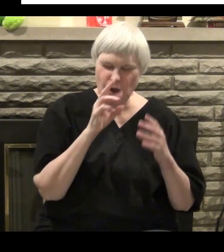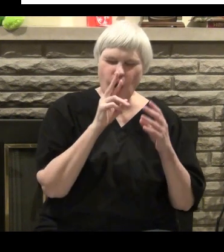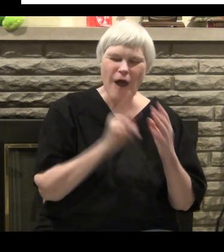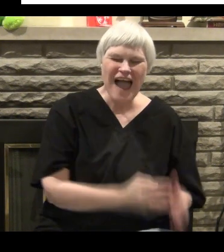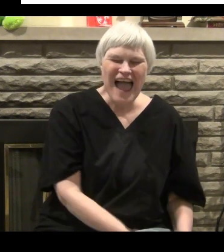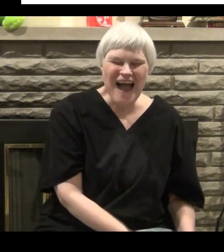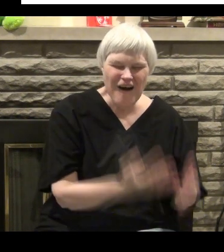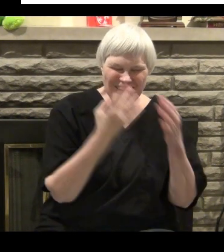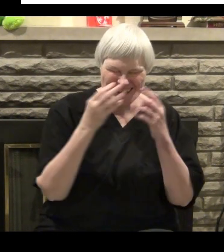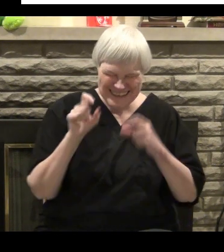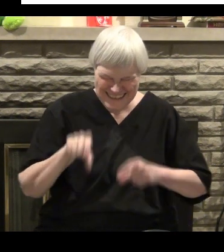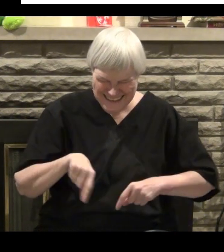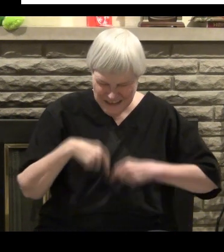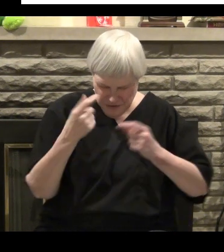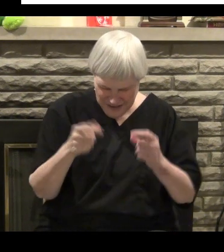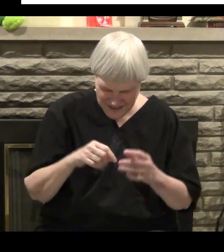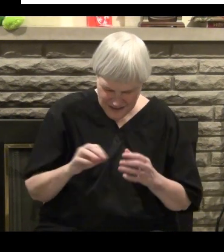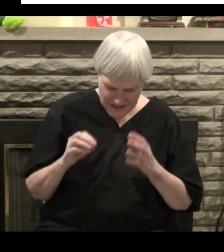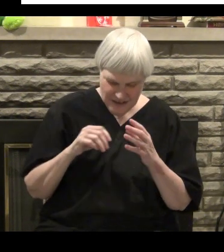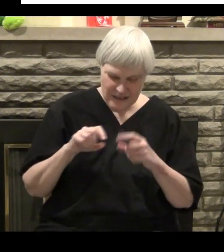forever. I'd blew it already.